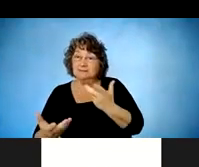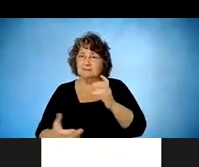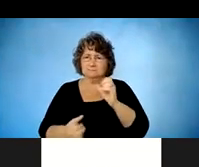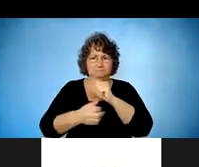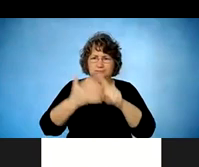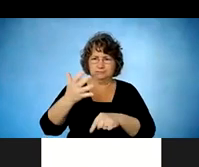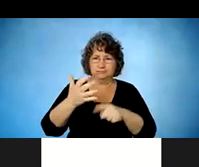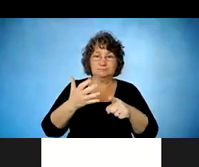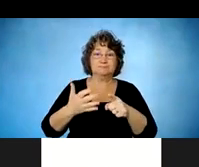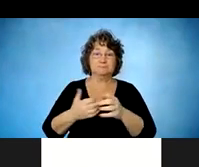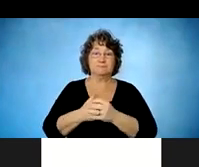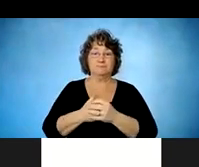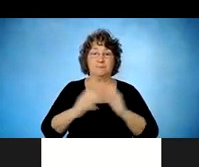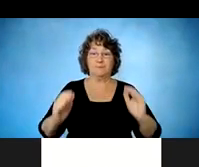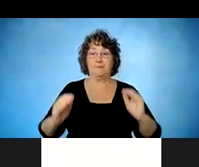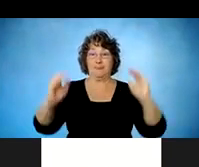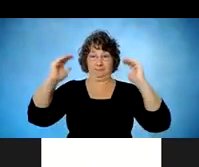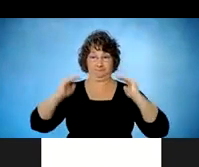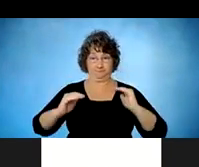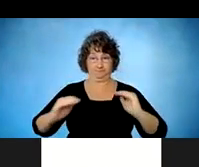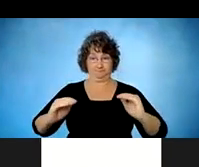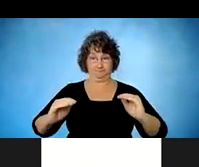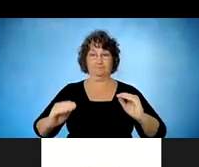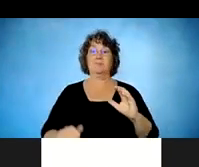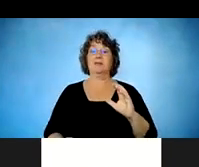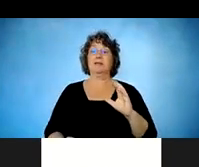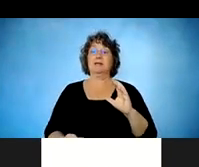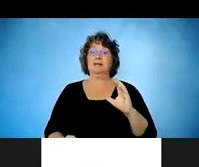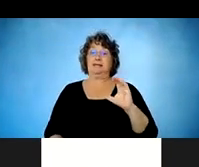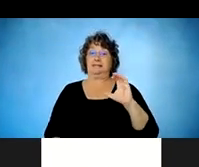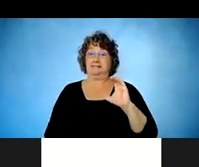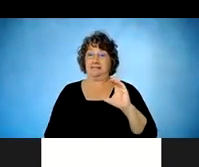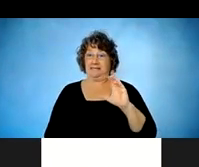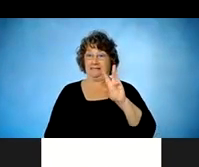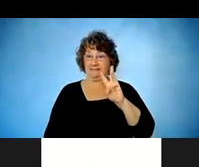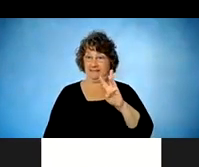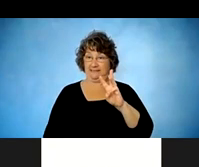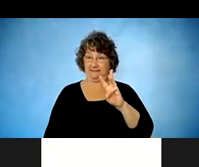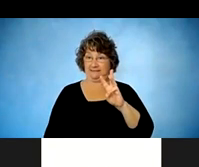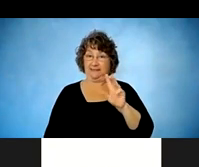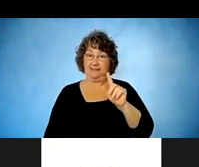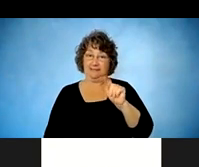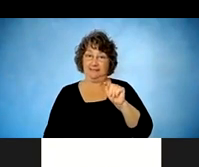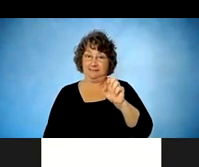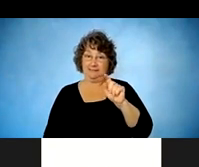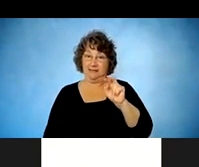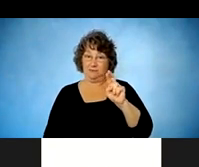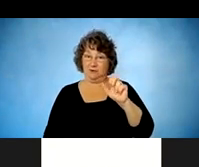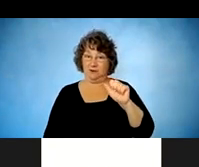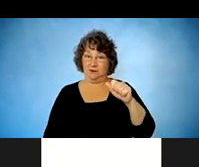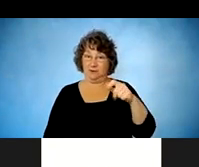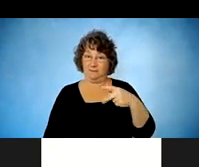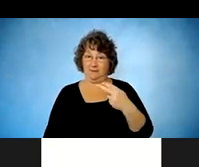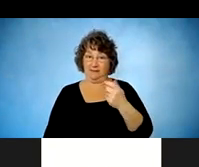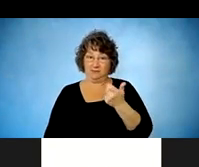As one gets a slightly lower level injury, you're now able to have something called tenodesis.